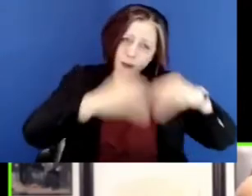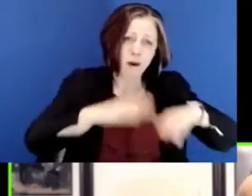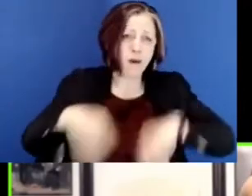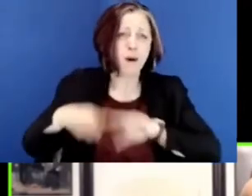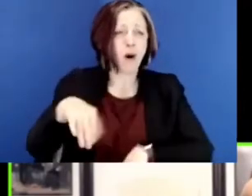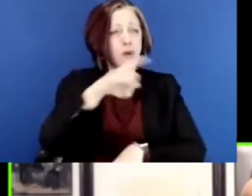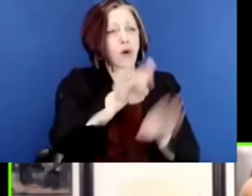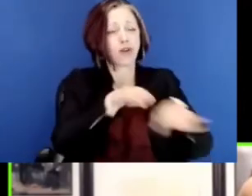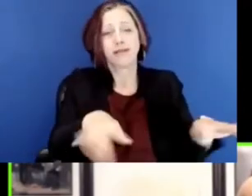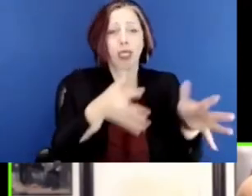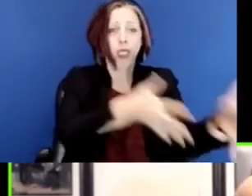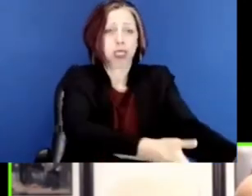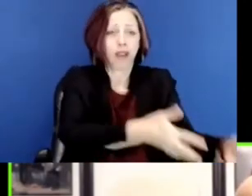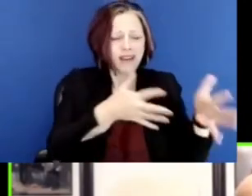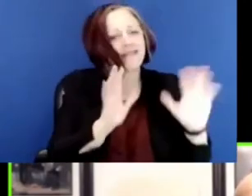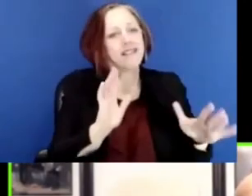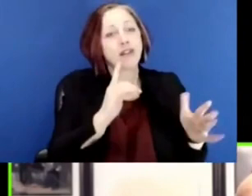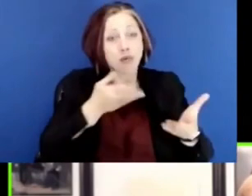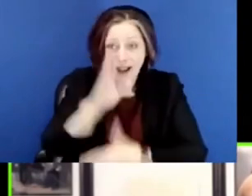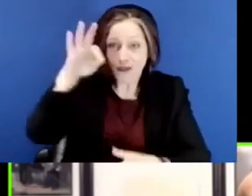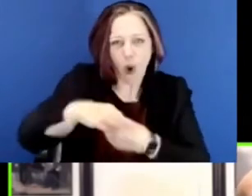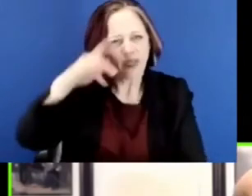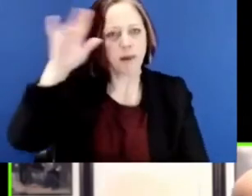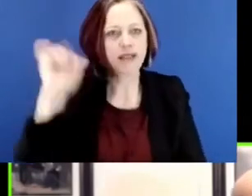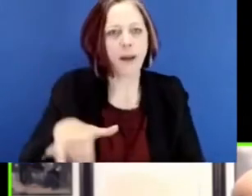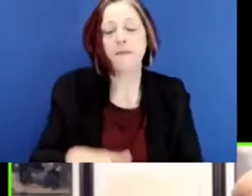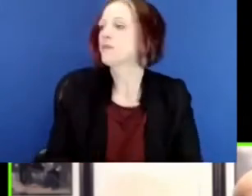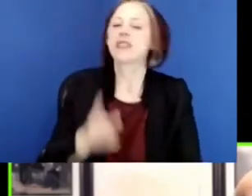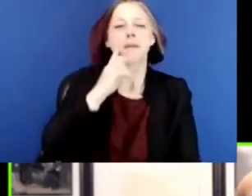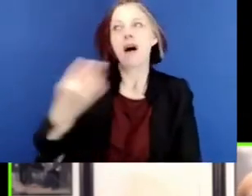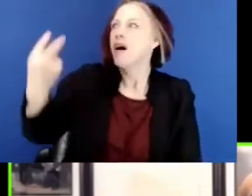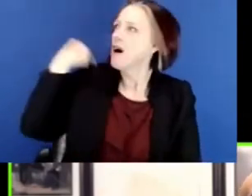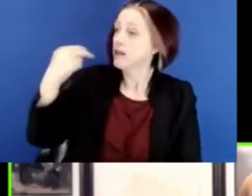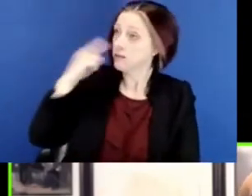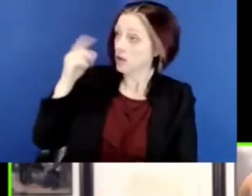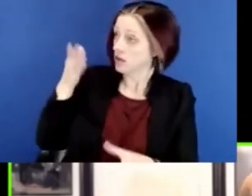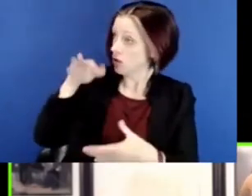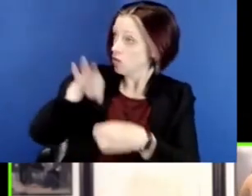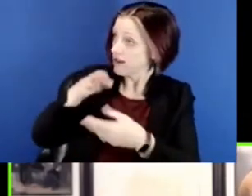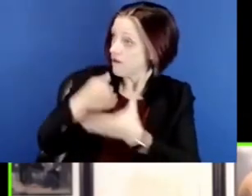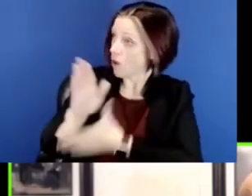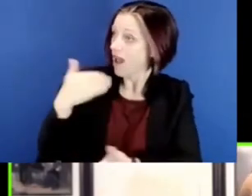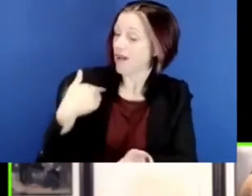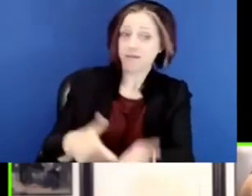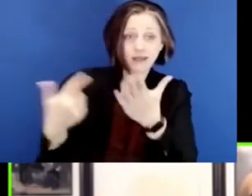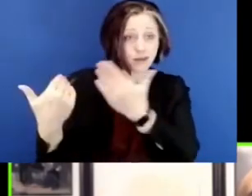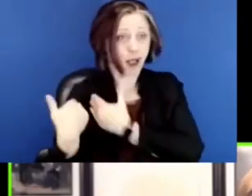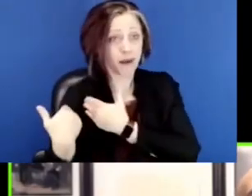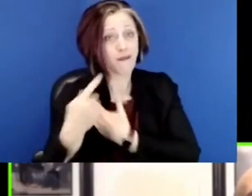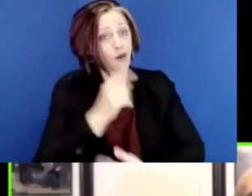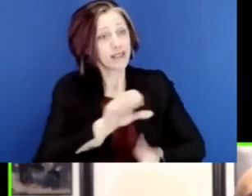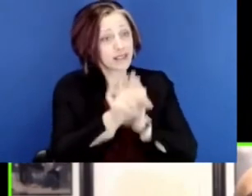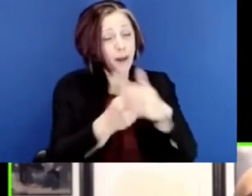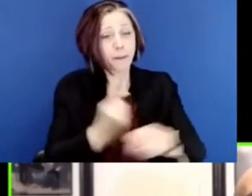behind. And no, think about one more second, the right to vote. Imagine if the right to vote came with an obligation on the state to